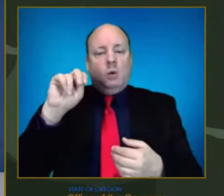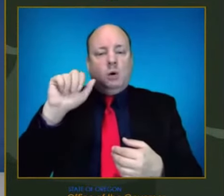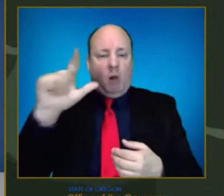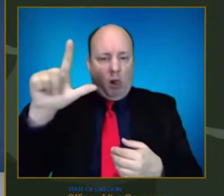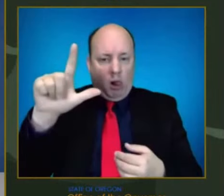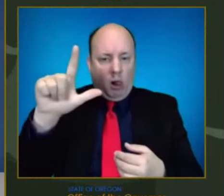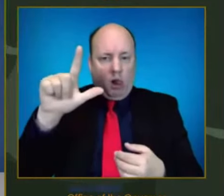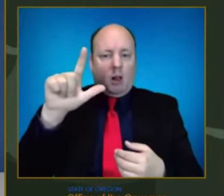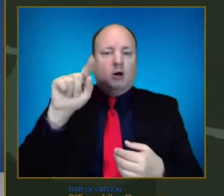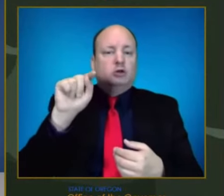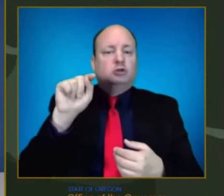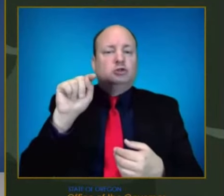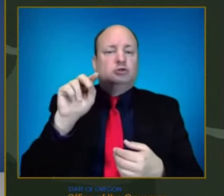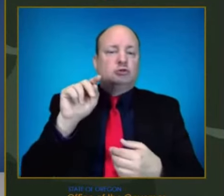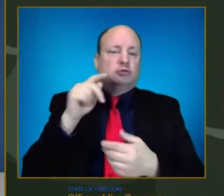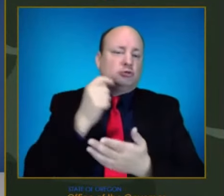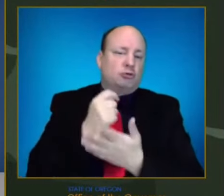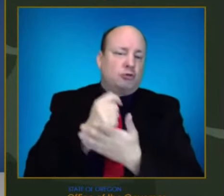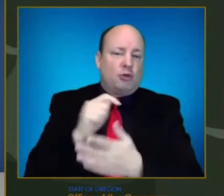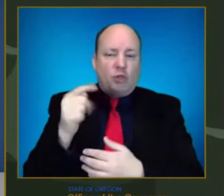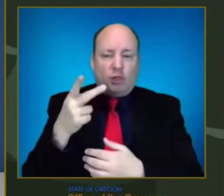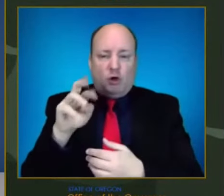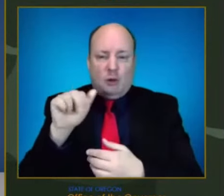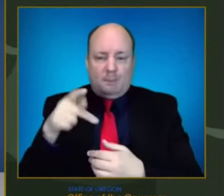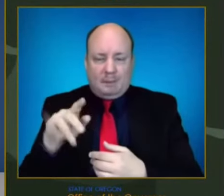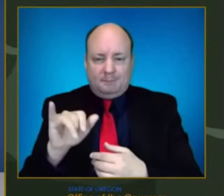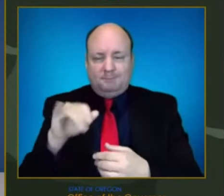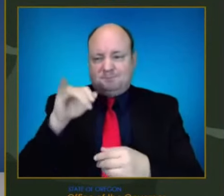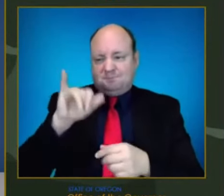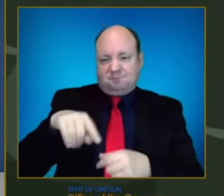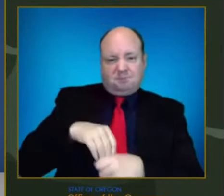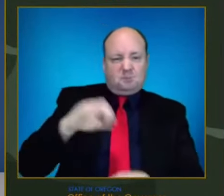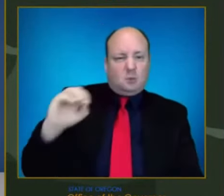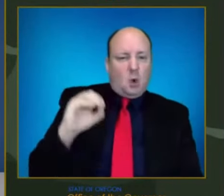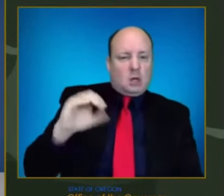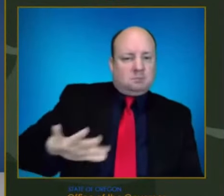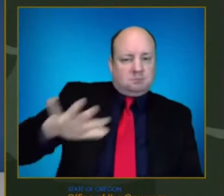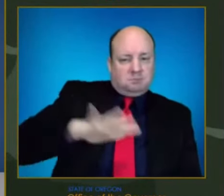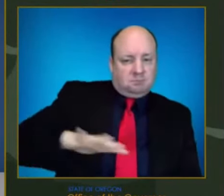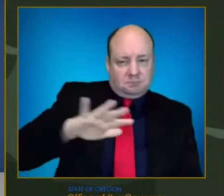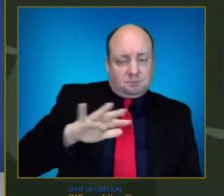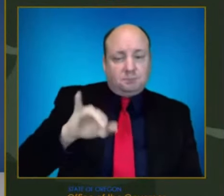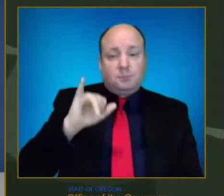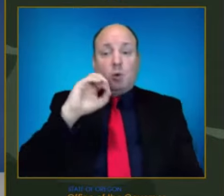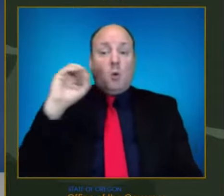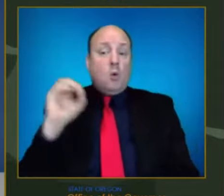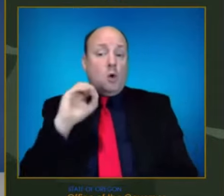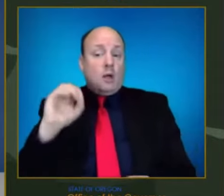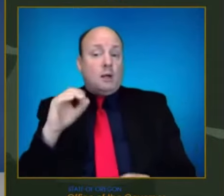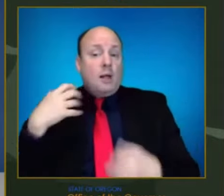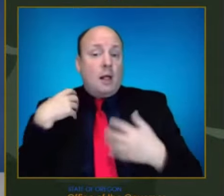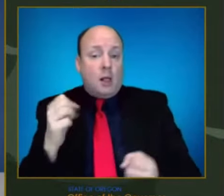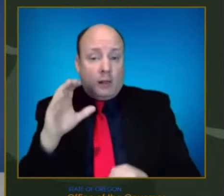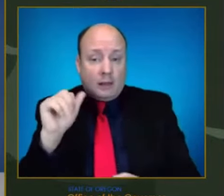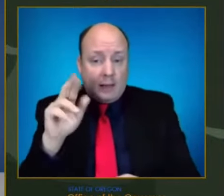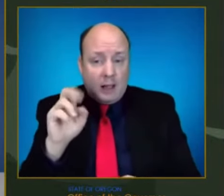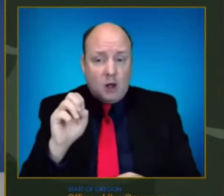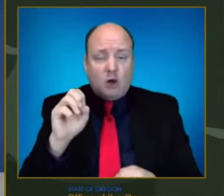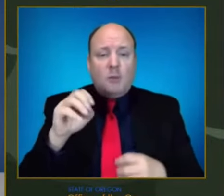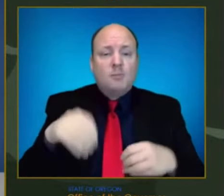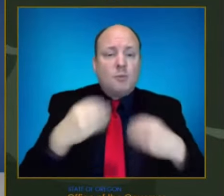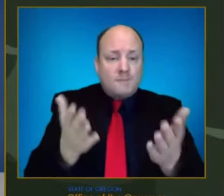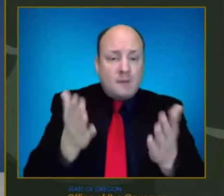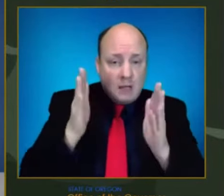people a week. Registering Oregon health care providers will also be registering Oregon health care providers with federal agencies